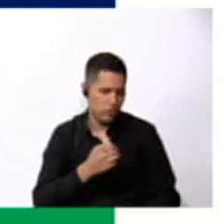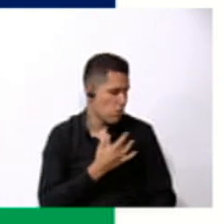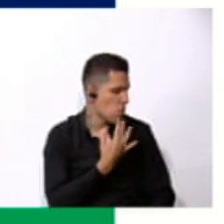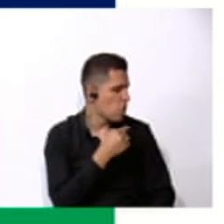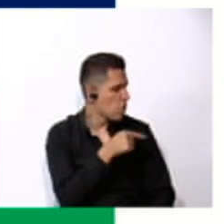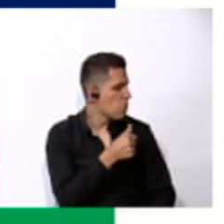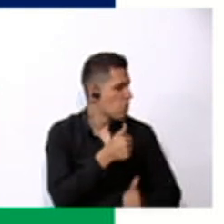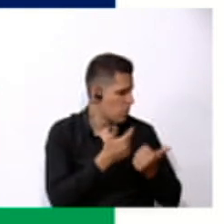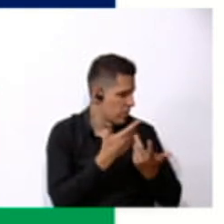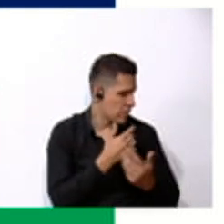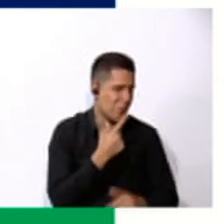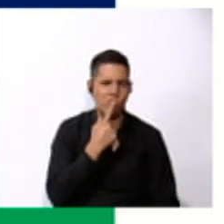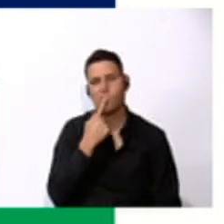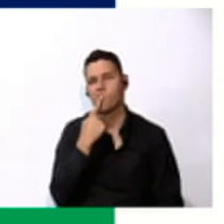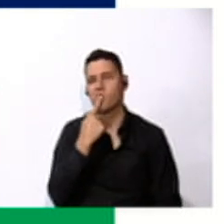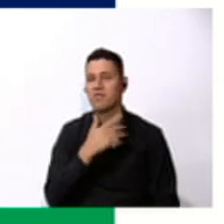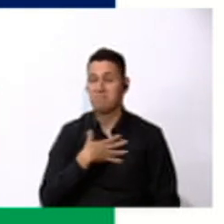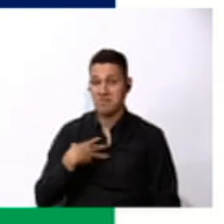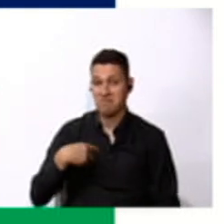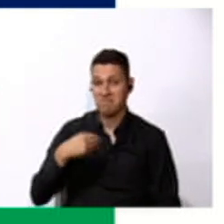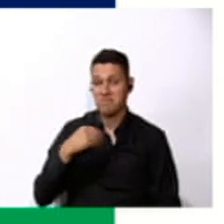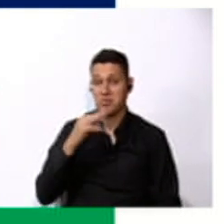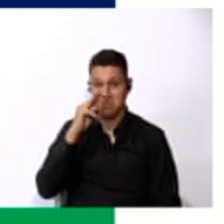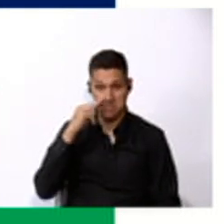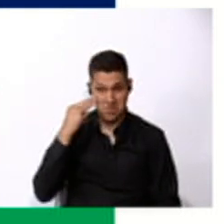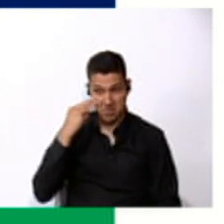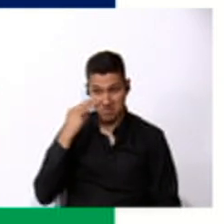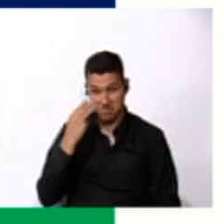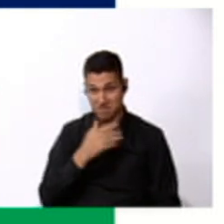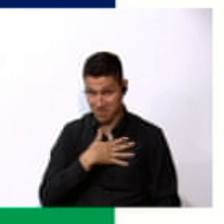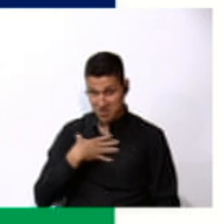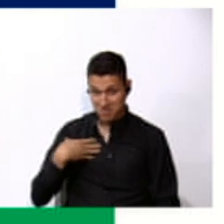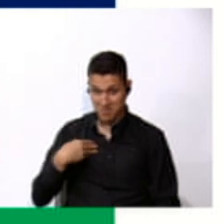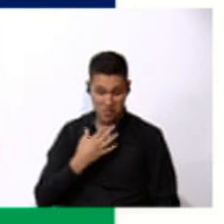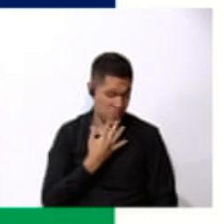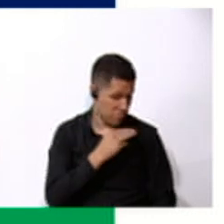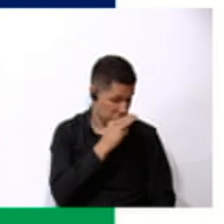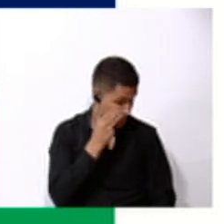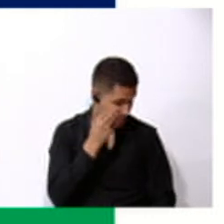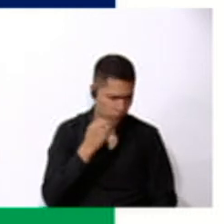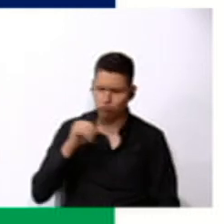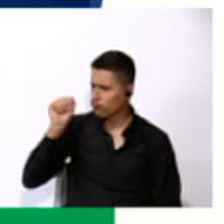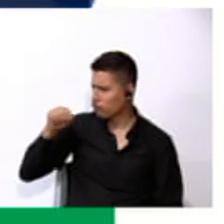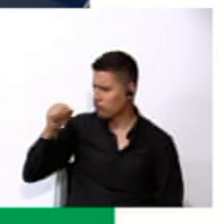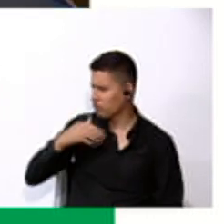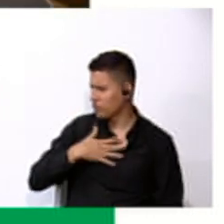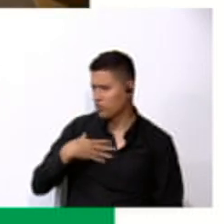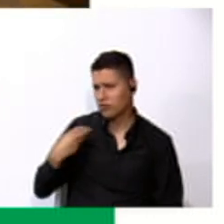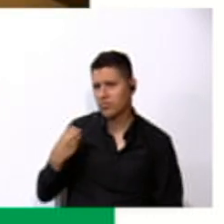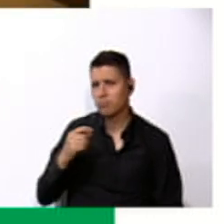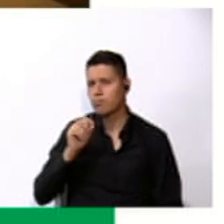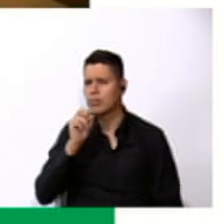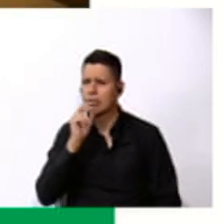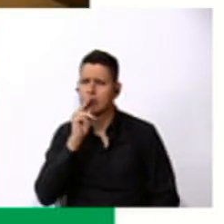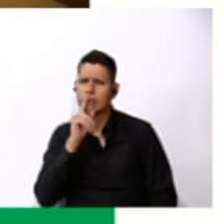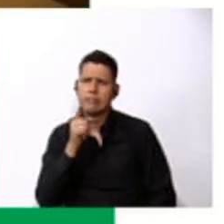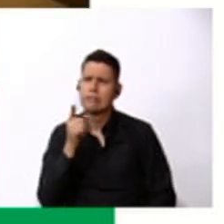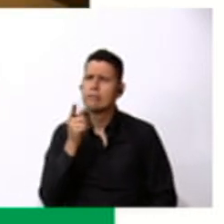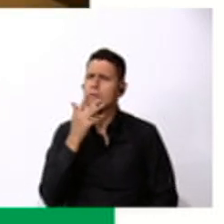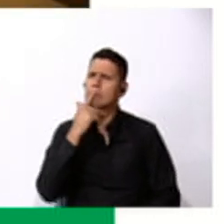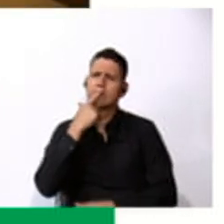purple. I like purple. Ah, do you like color purple? Yes, I like. Oops. Oops.